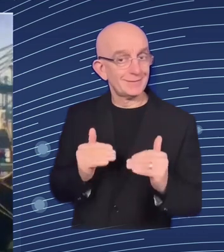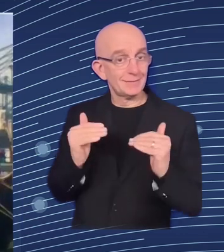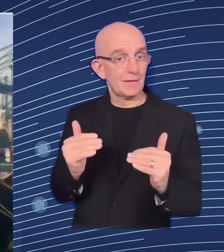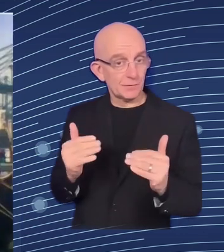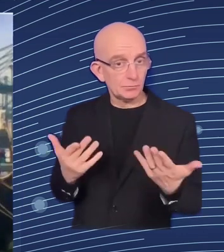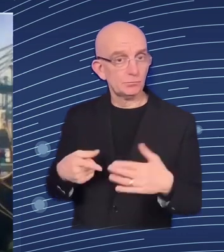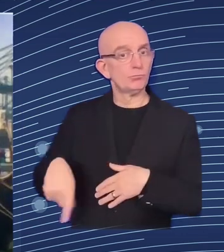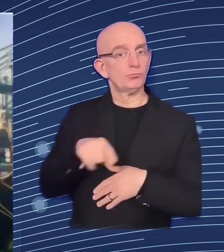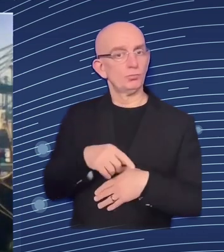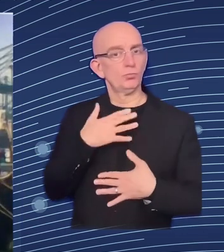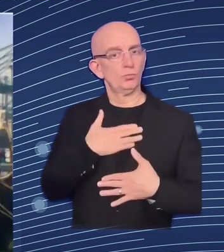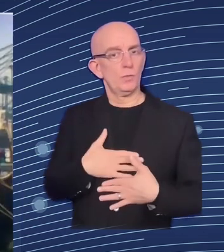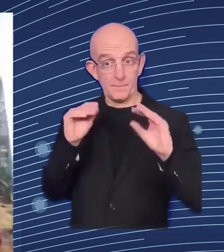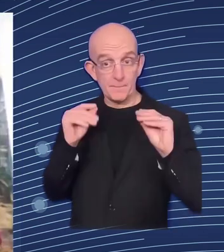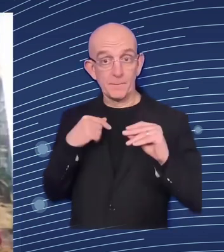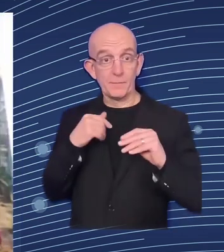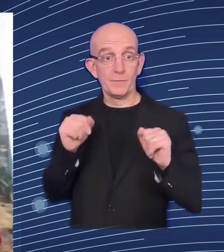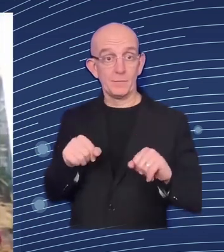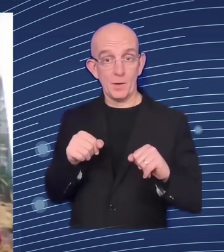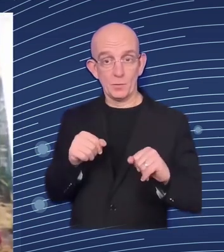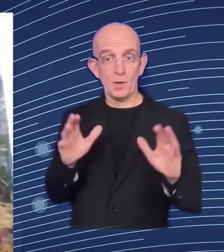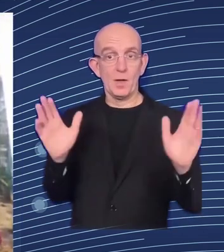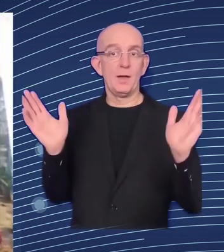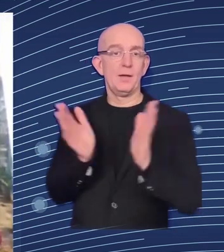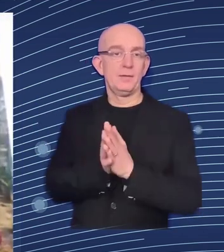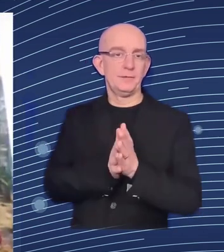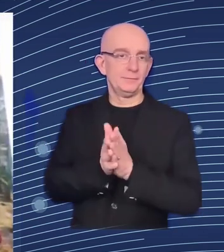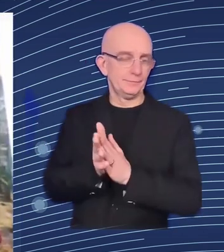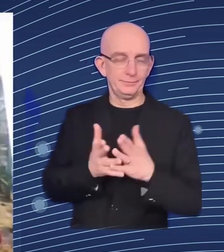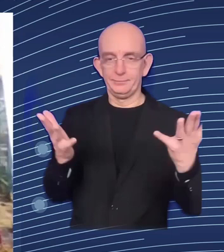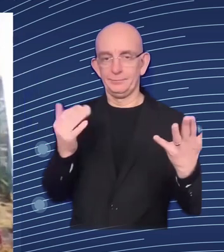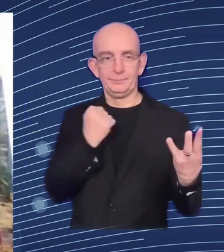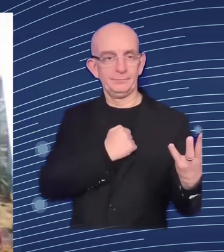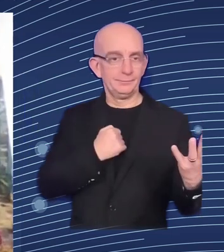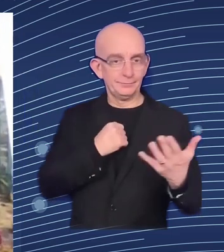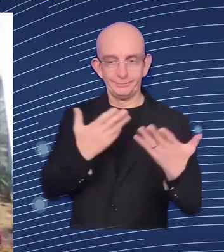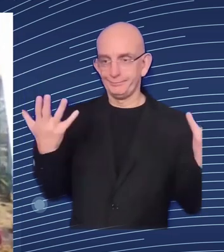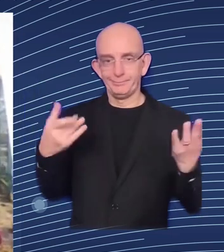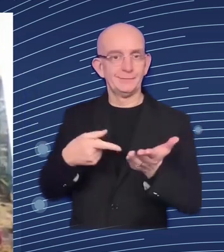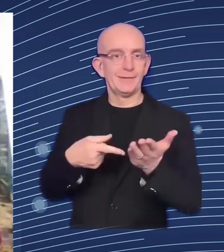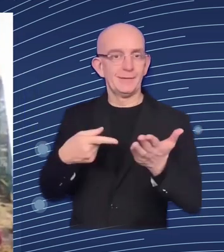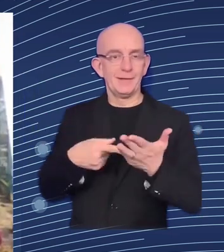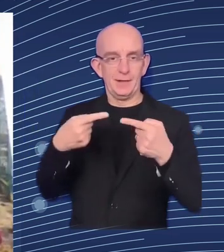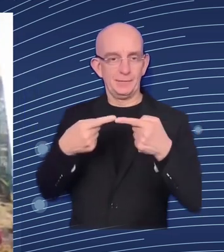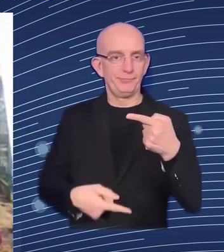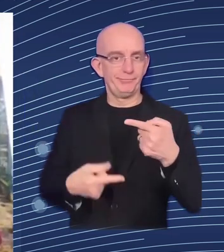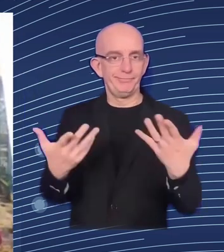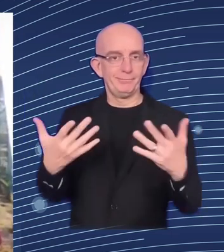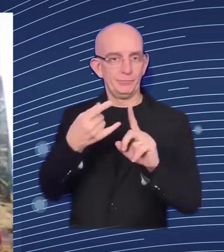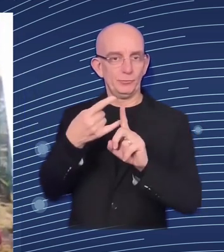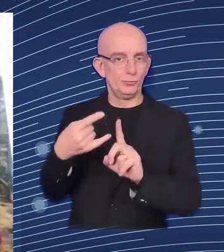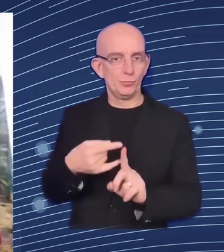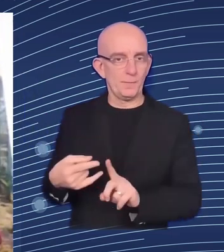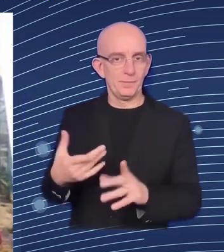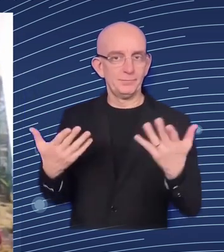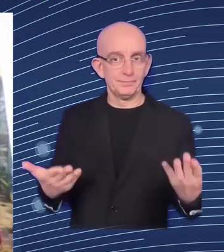and so forth but but how can we actually do that hello everyone it's a pleasure to be here online with you today colleagues thank you very much for